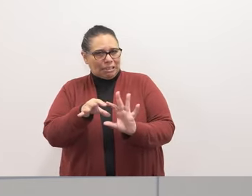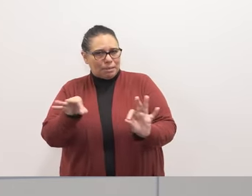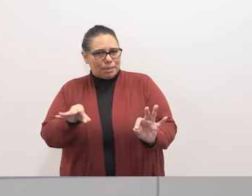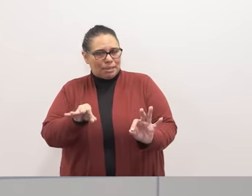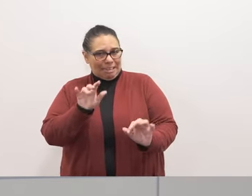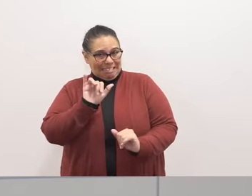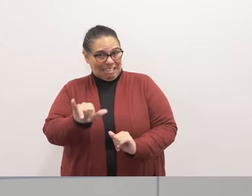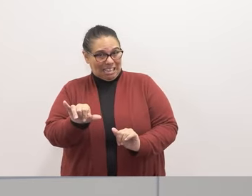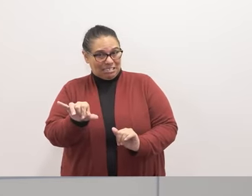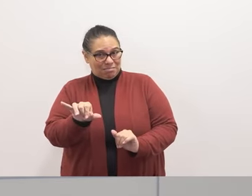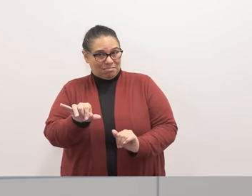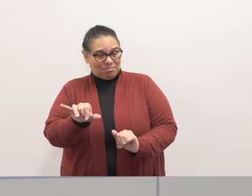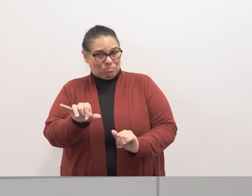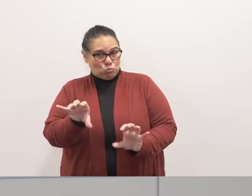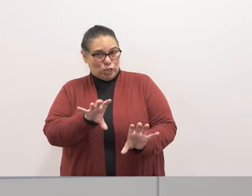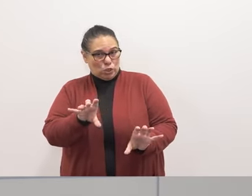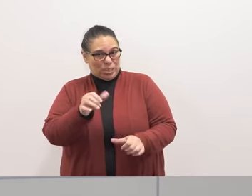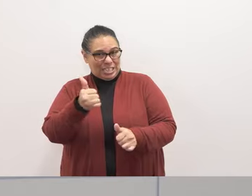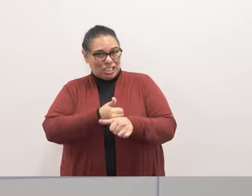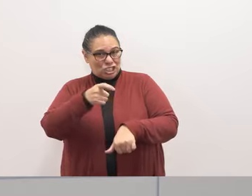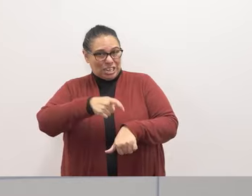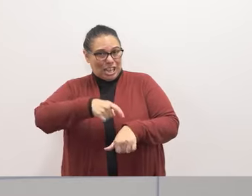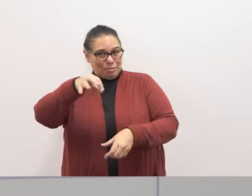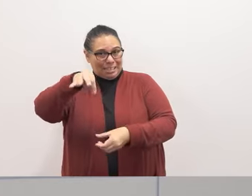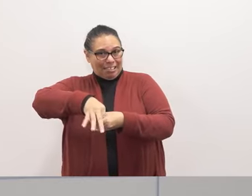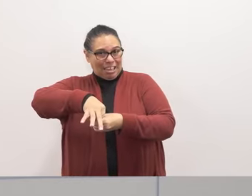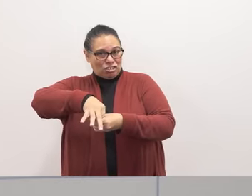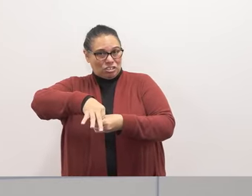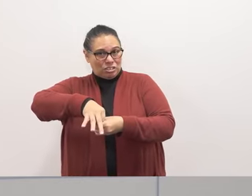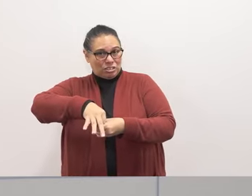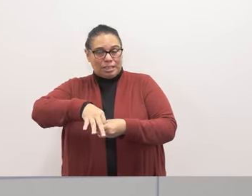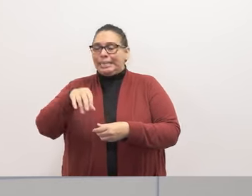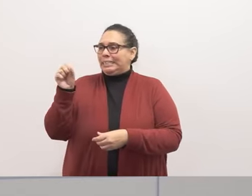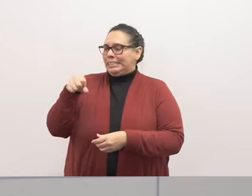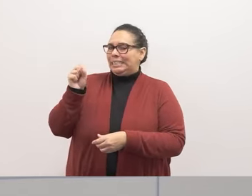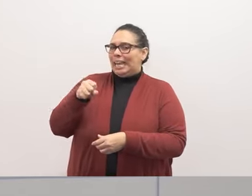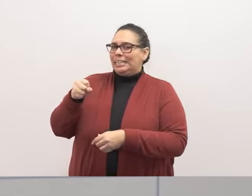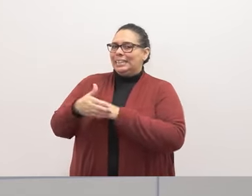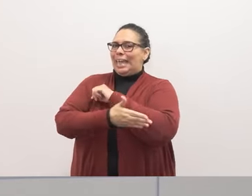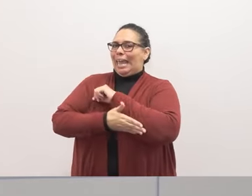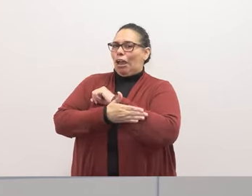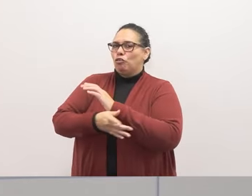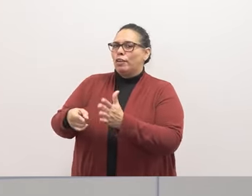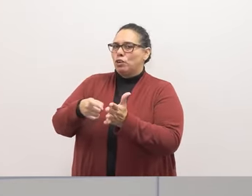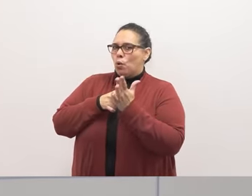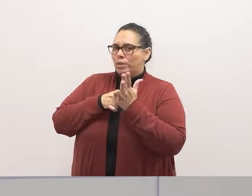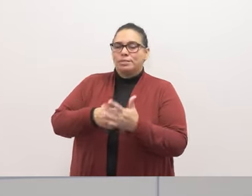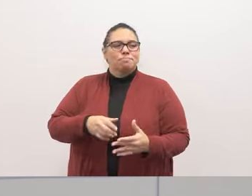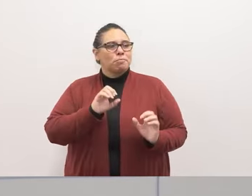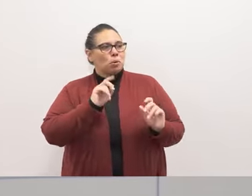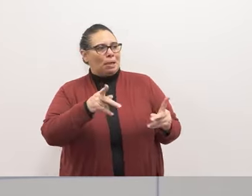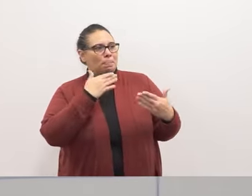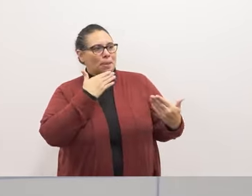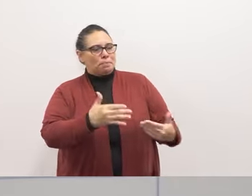do every time there's an election and if so yes the county requires it yes thank you